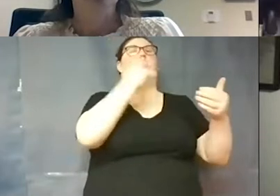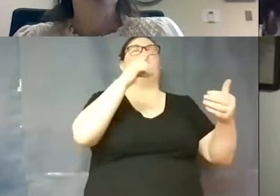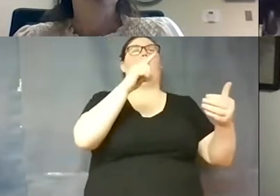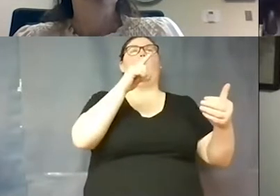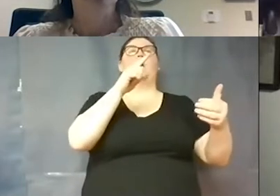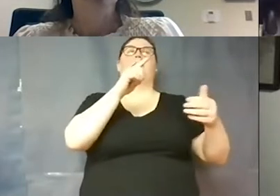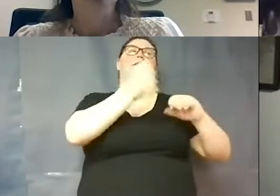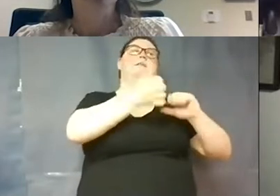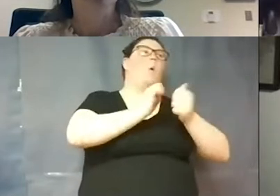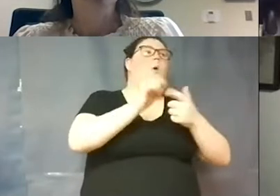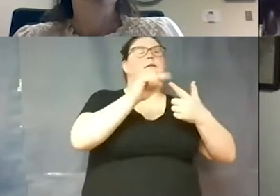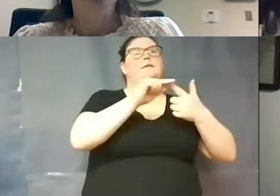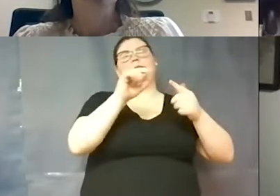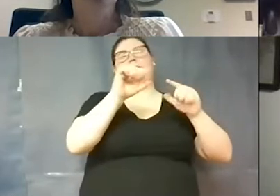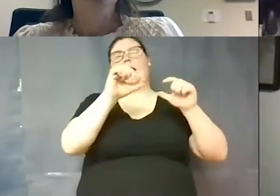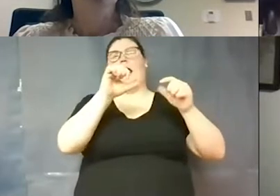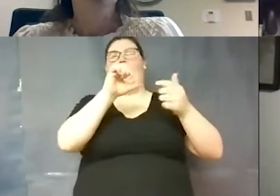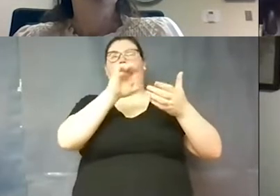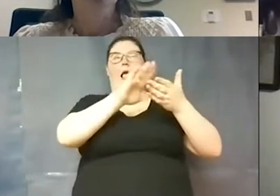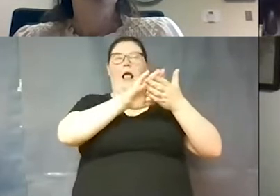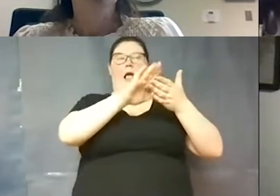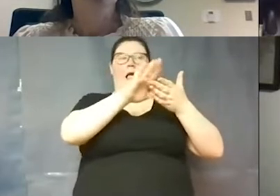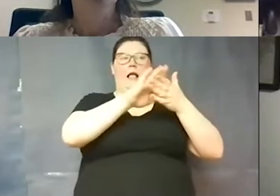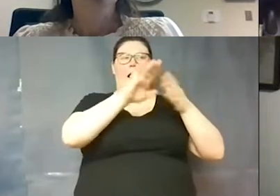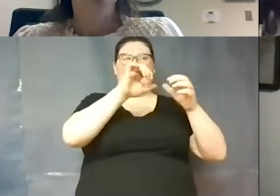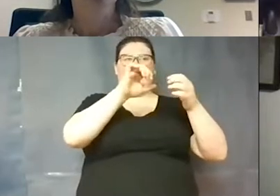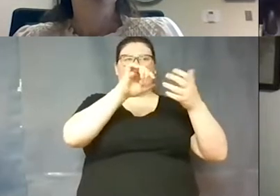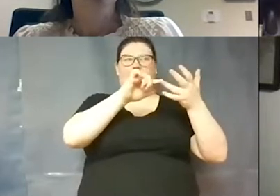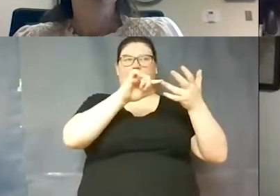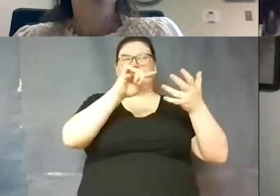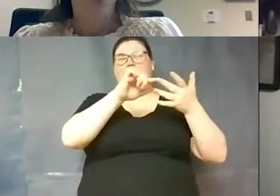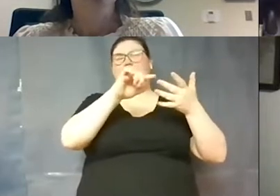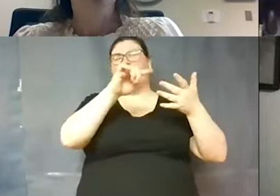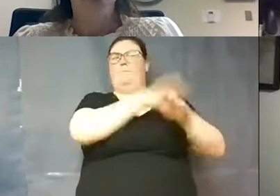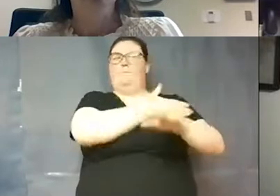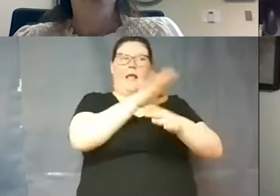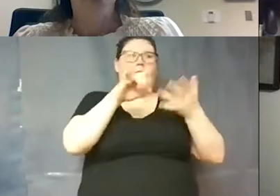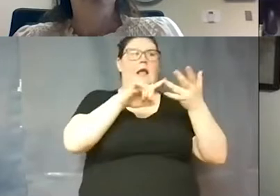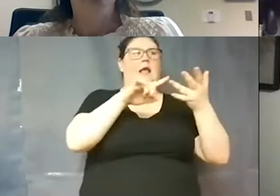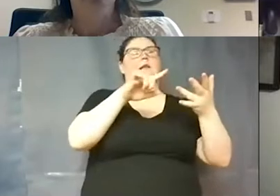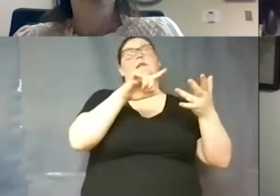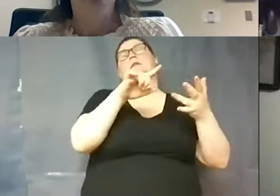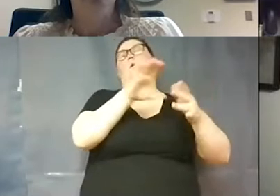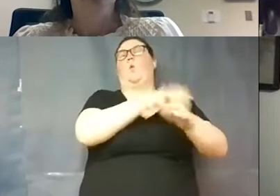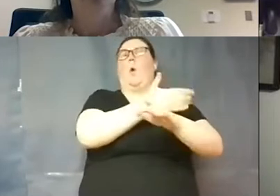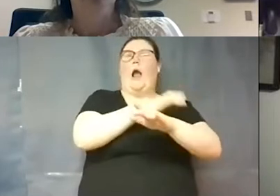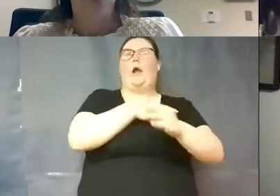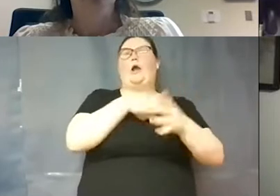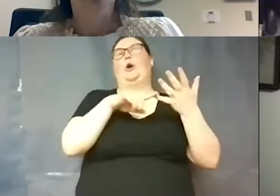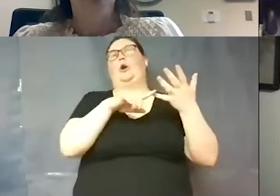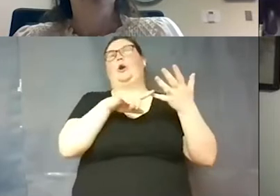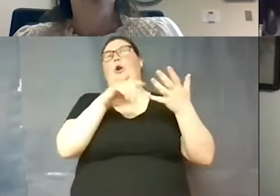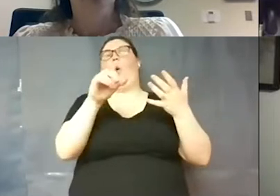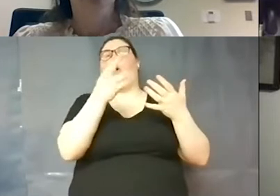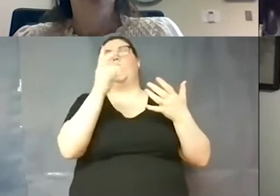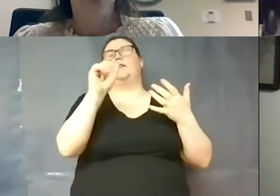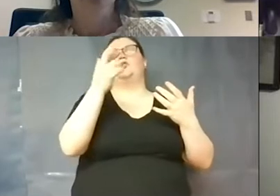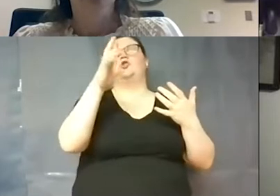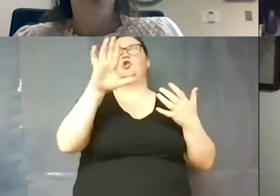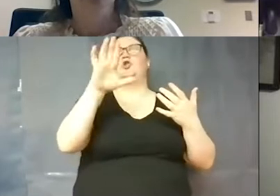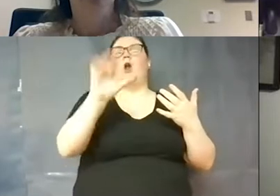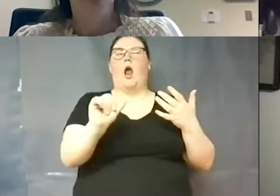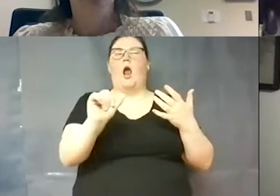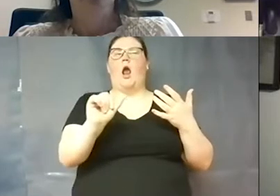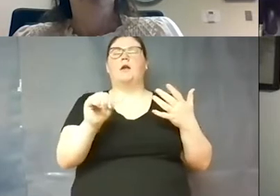but for academics for theater for band and choir orchestra so that's what uil is so